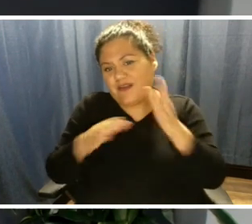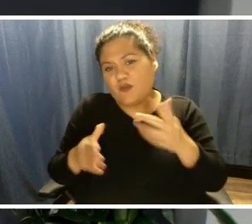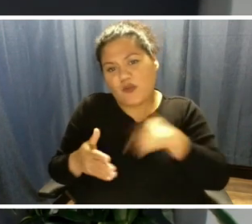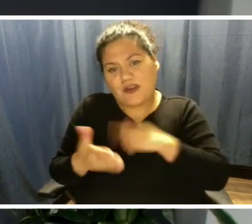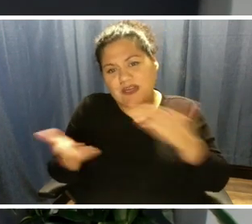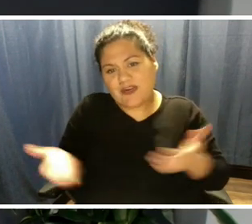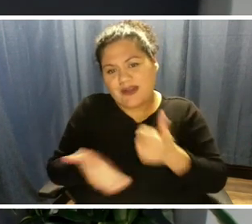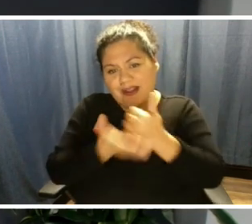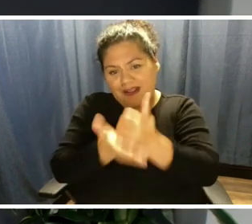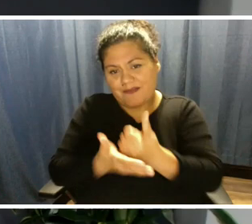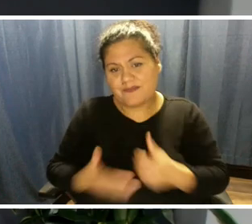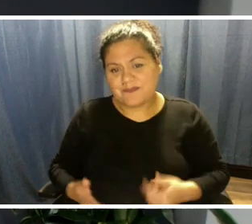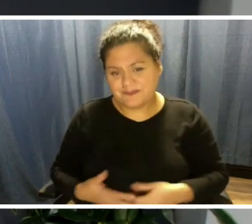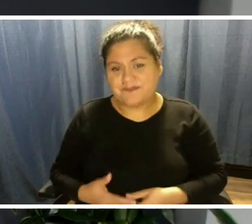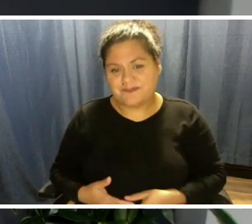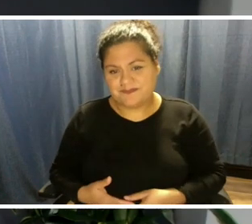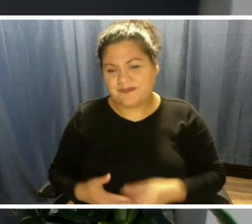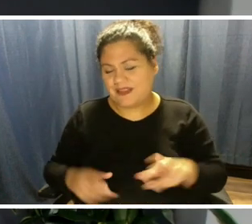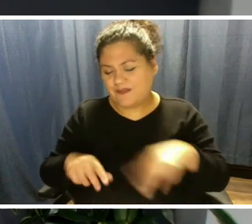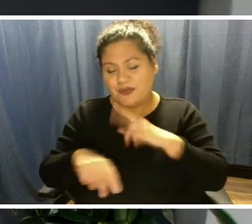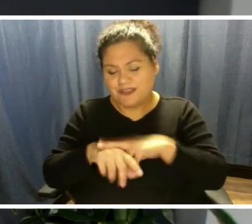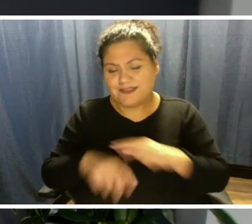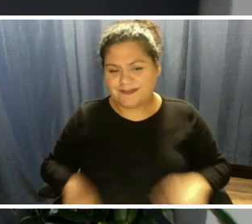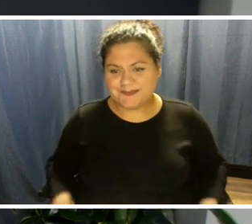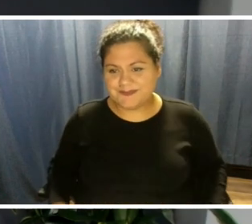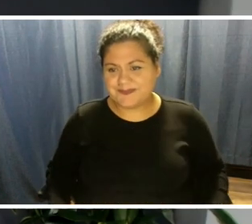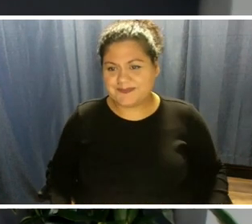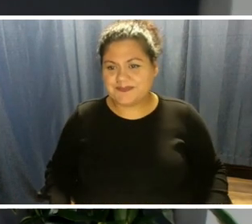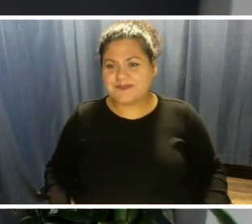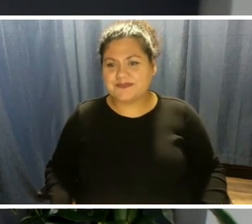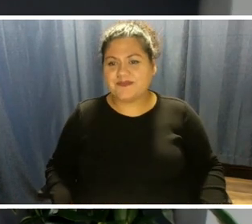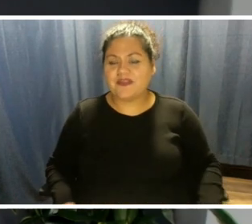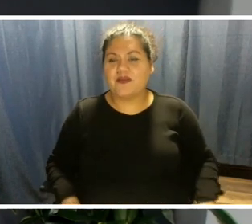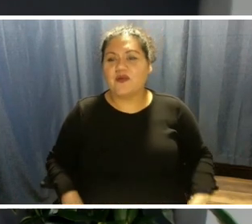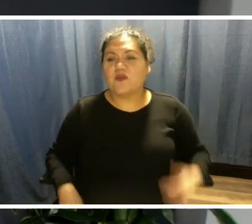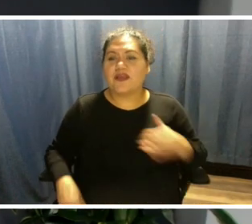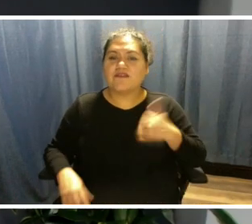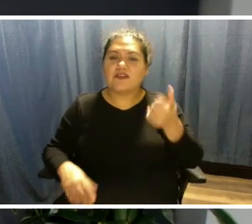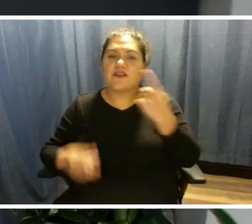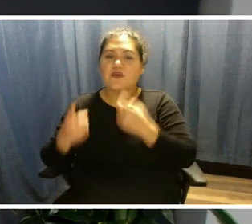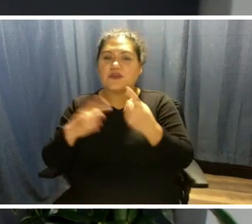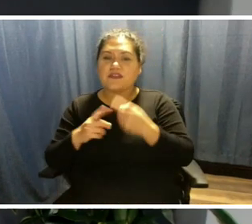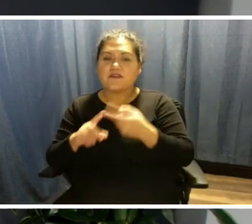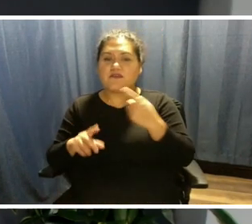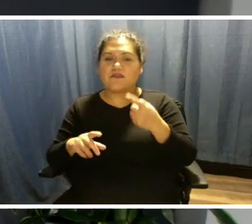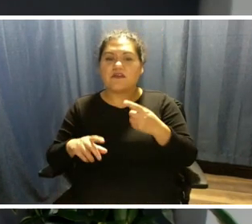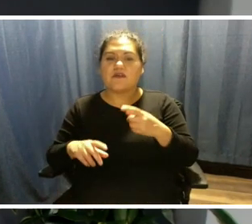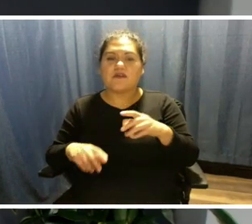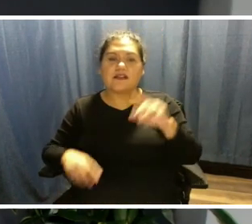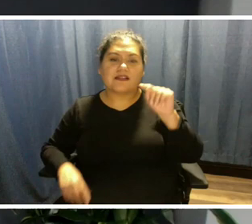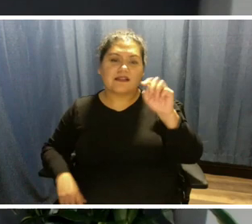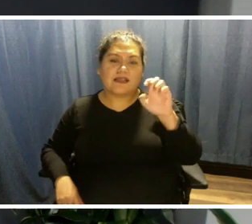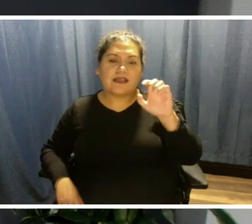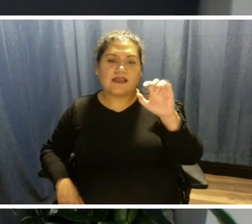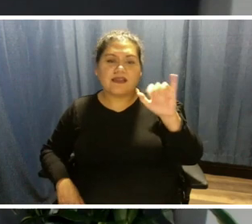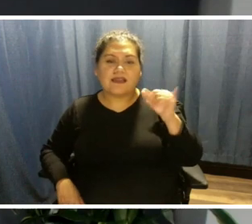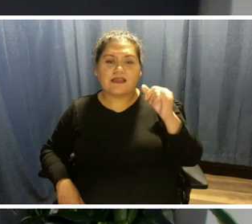We're here to help, of course. We have another question from Tejicano online.